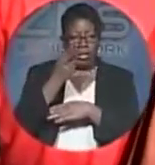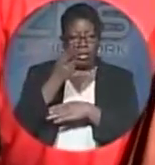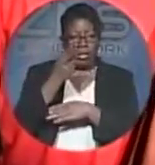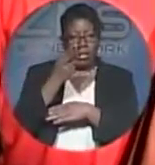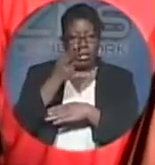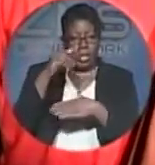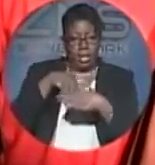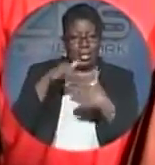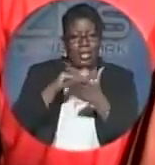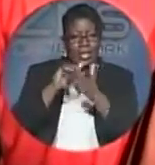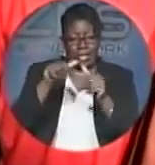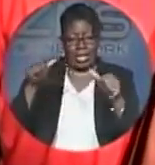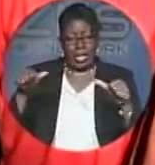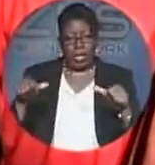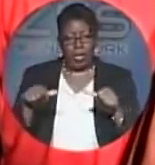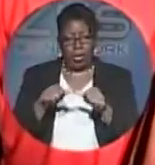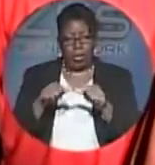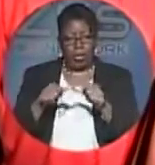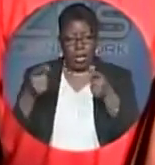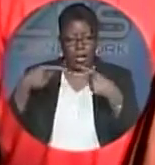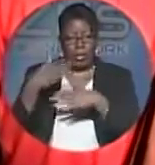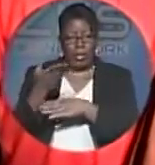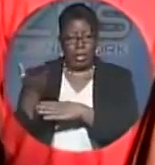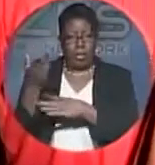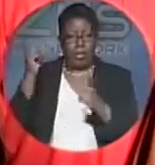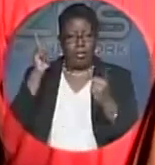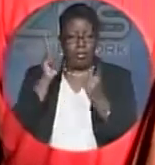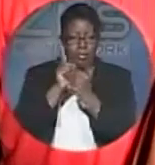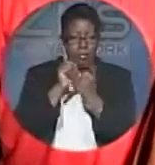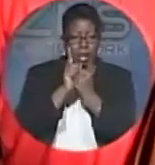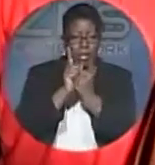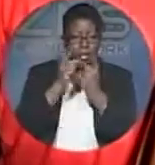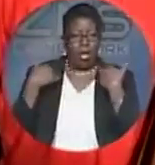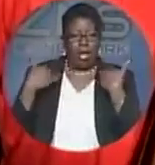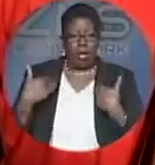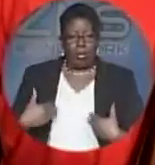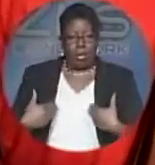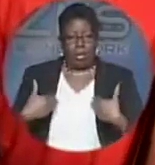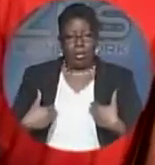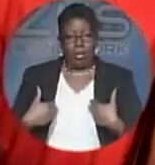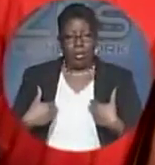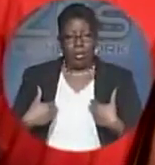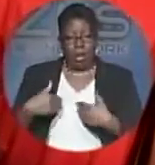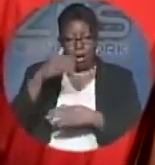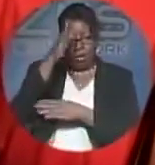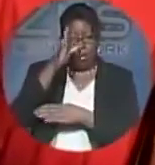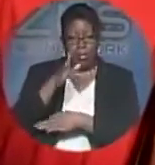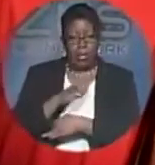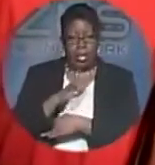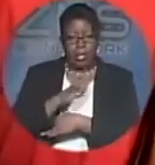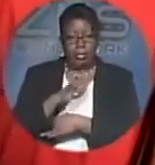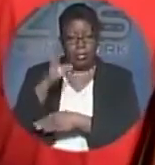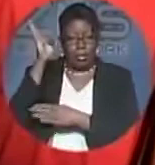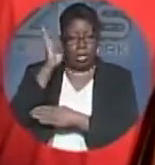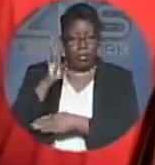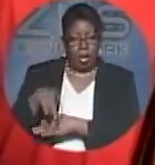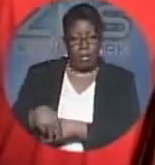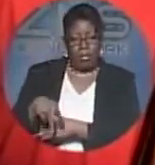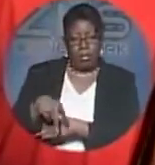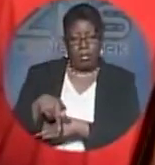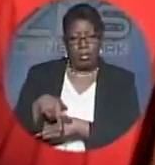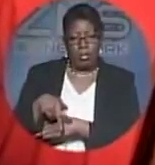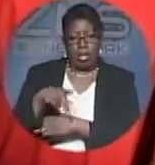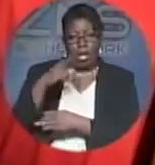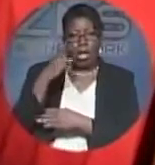this area on arrival and we met the body of a lifeless male clad in a khaki pants and a red and white